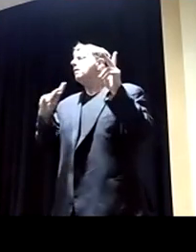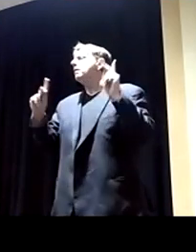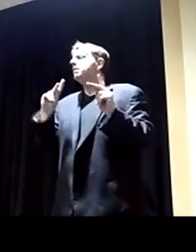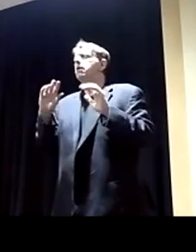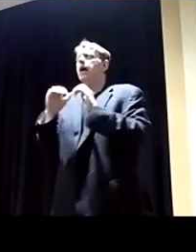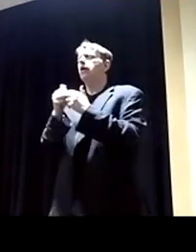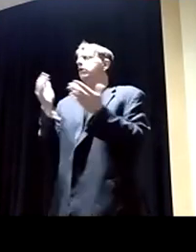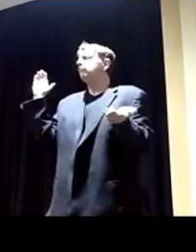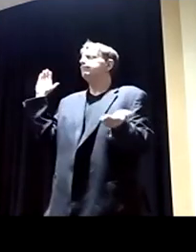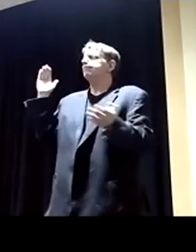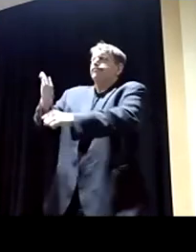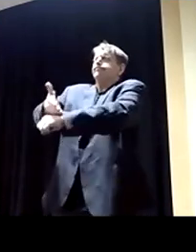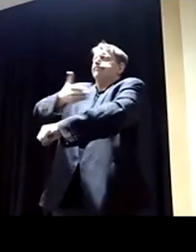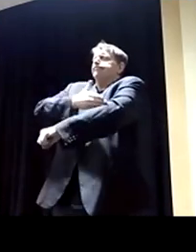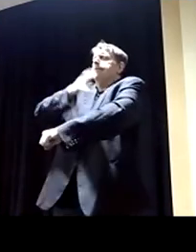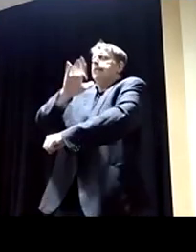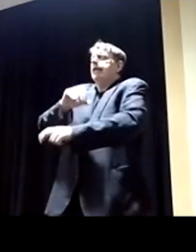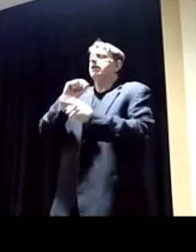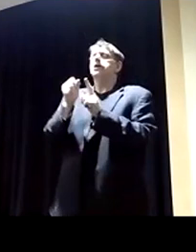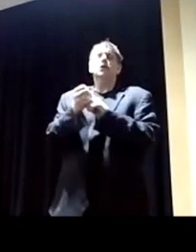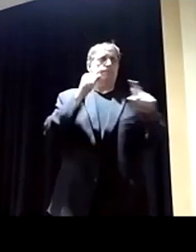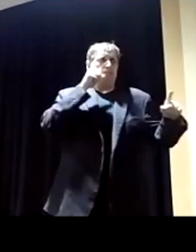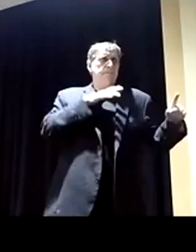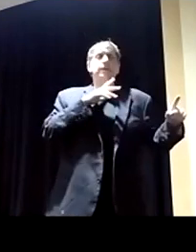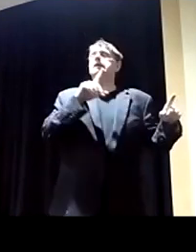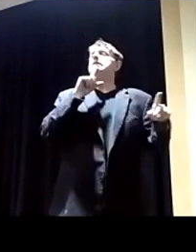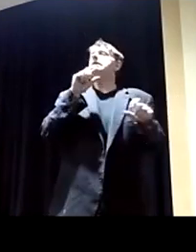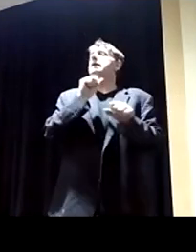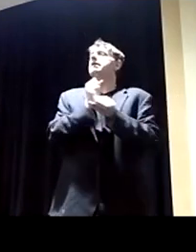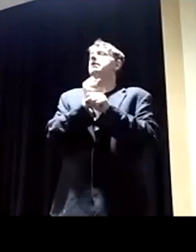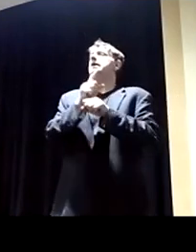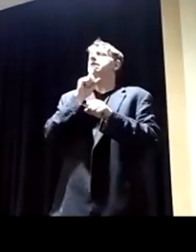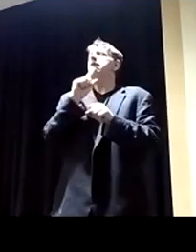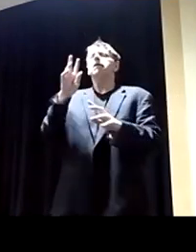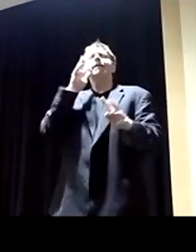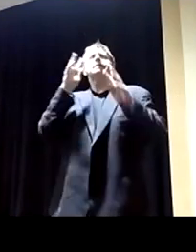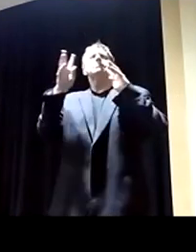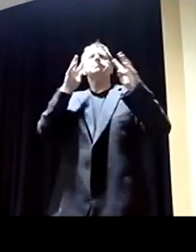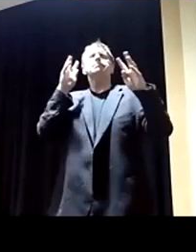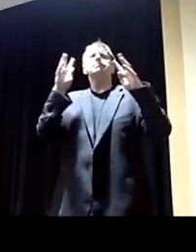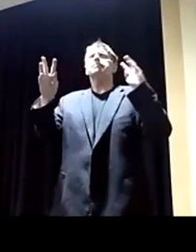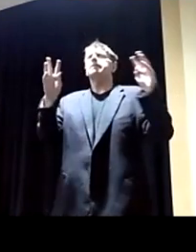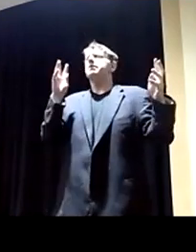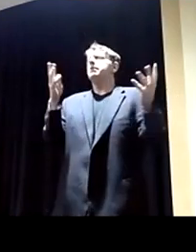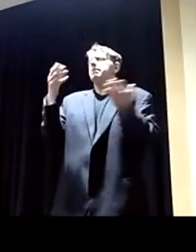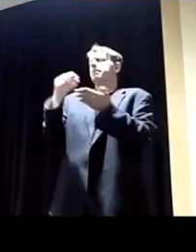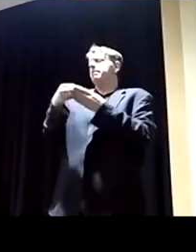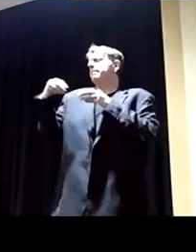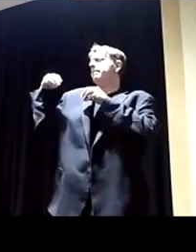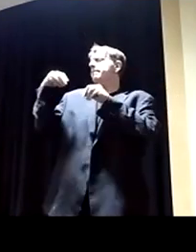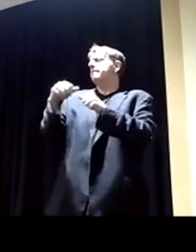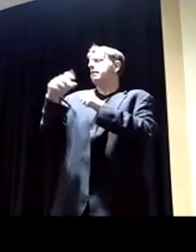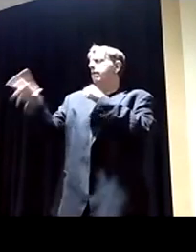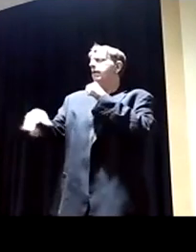Counselor Khalil? Yes. One of the things I would definitely work on is making sure that we could come up with some type of rent subsidies and